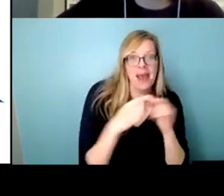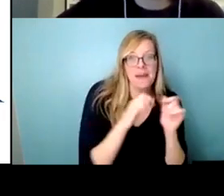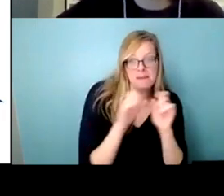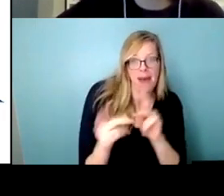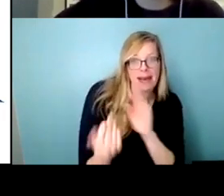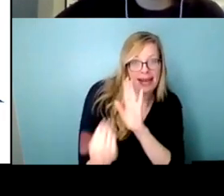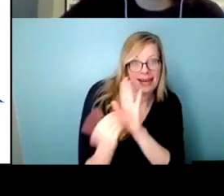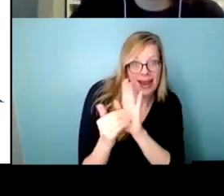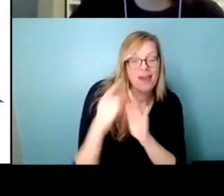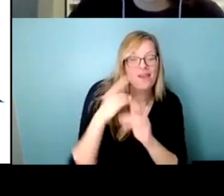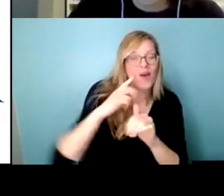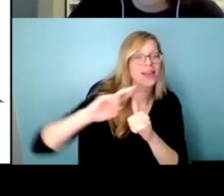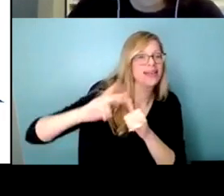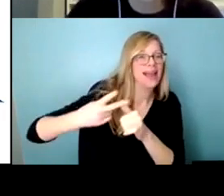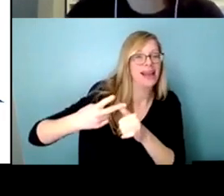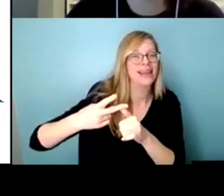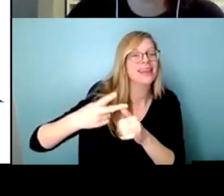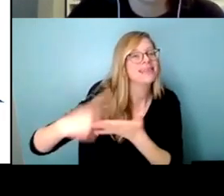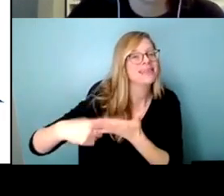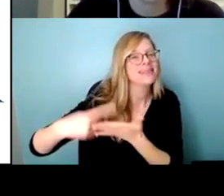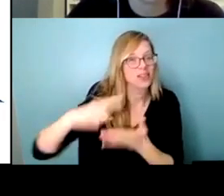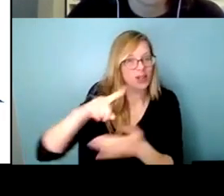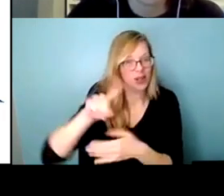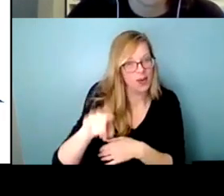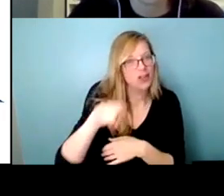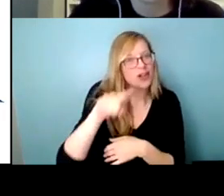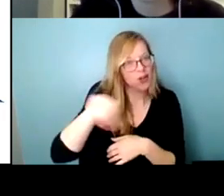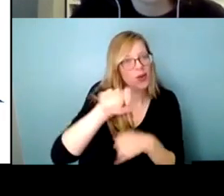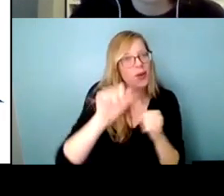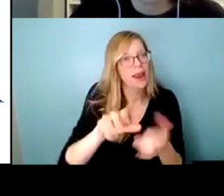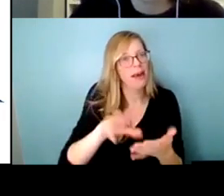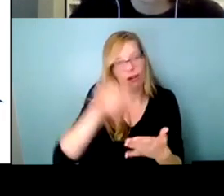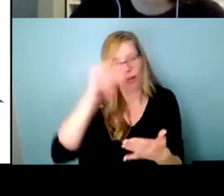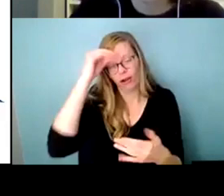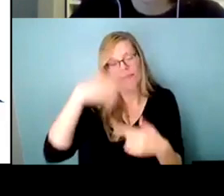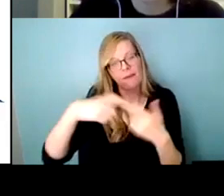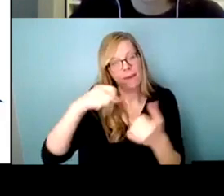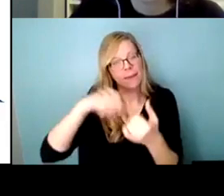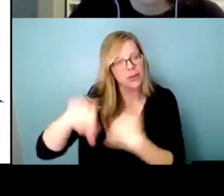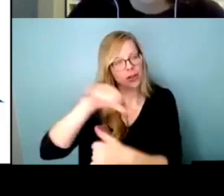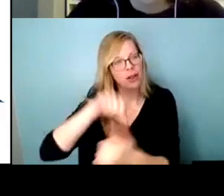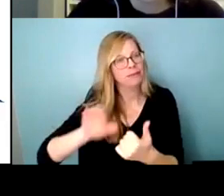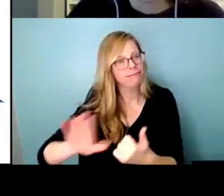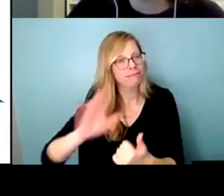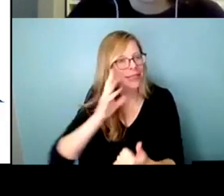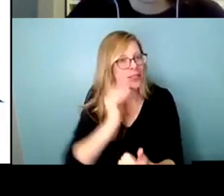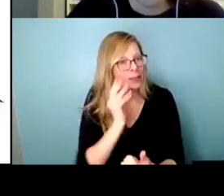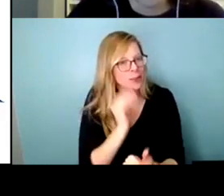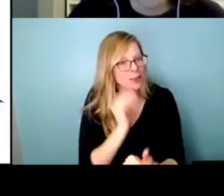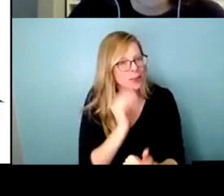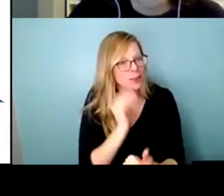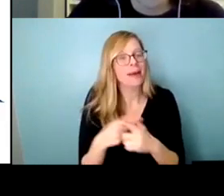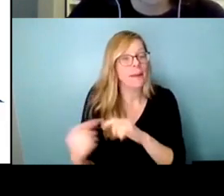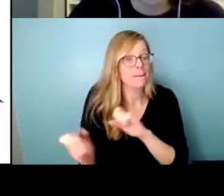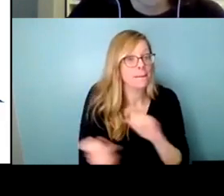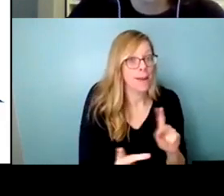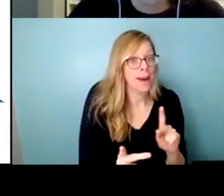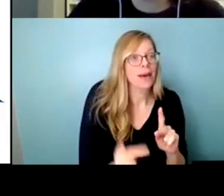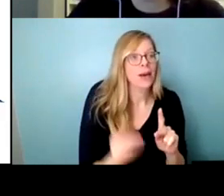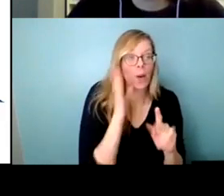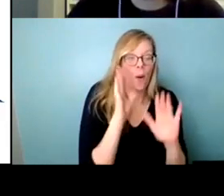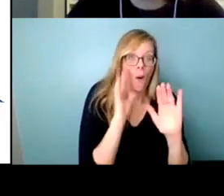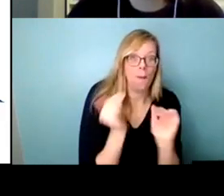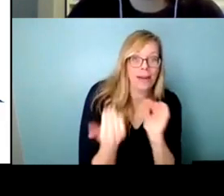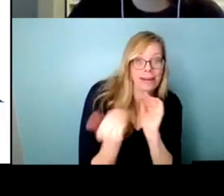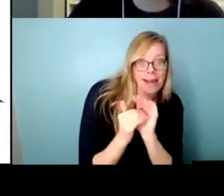uh the second discussion question again so you can learn from each other's experiences and then we'll come back and hopefully